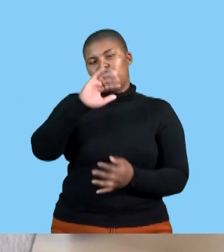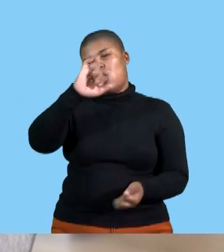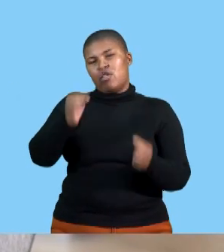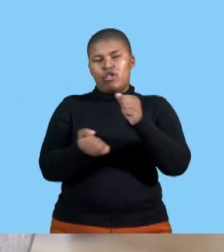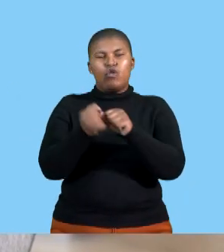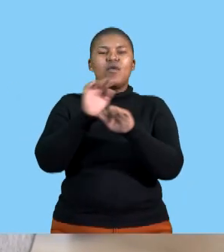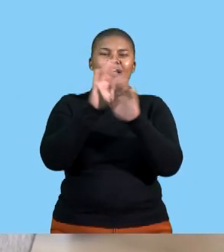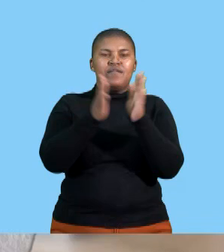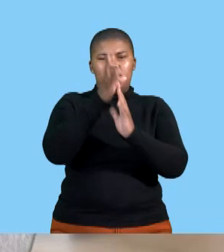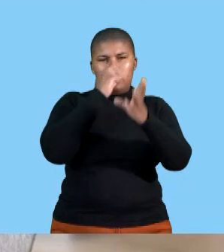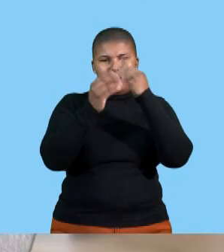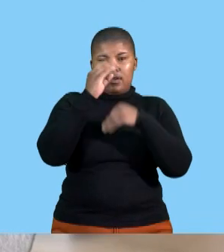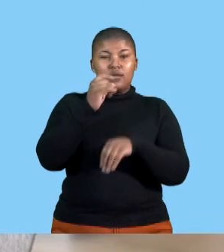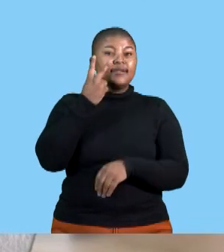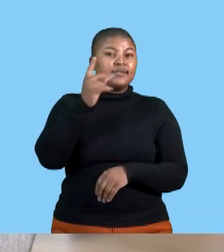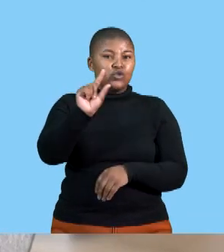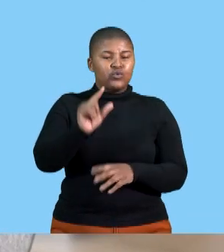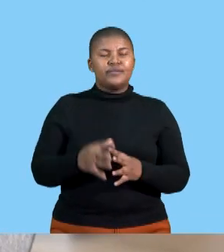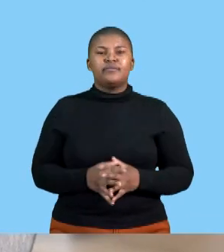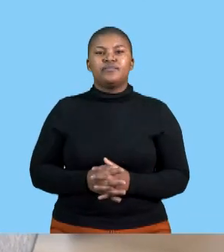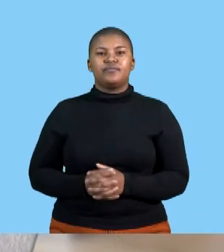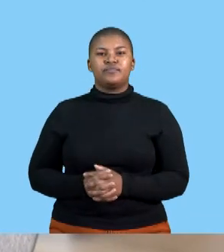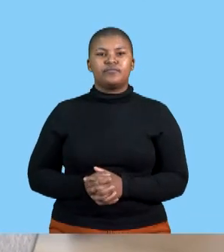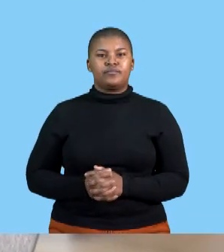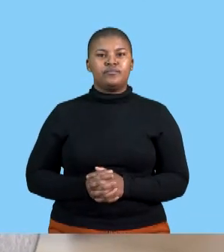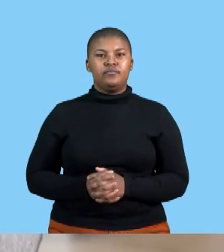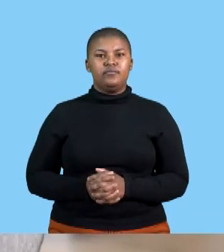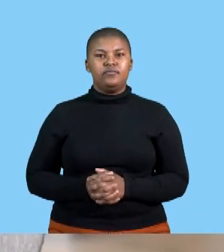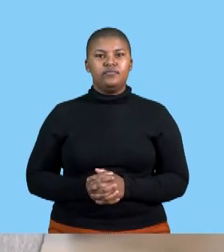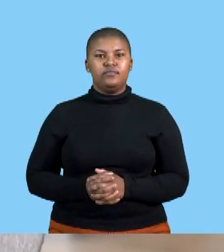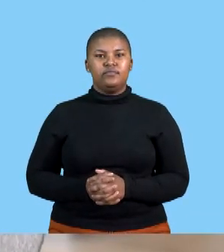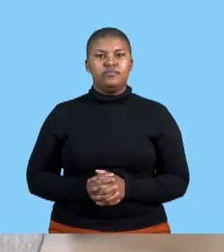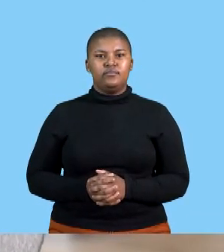conclude our entire, um, listen. I'll see you after the break.